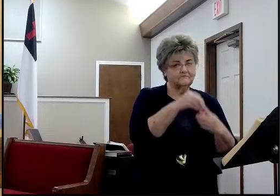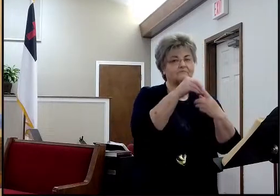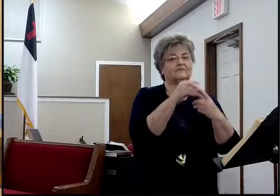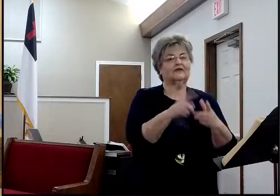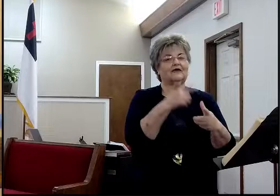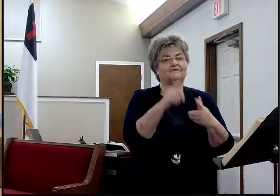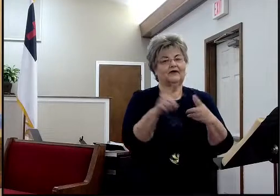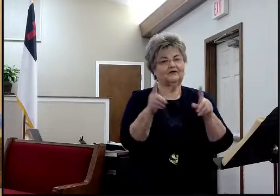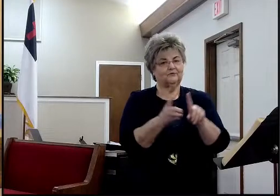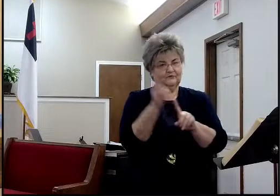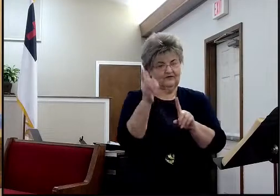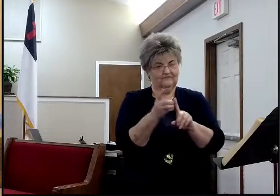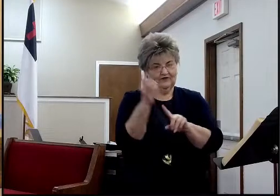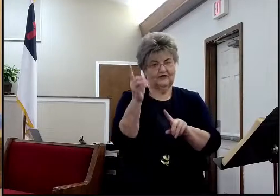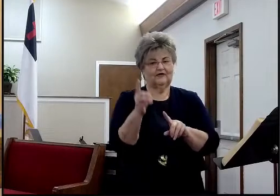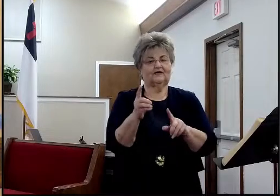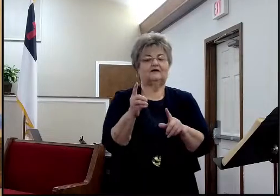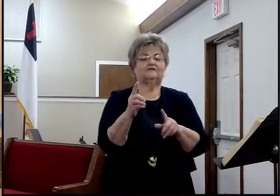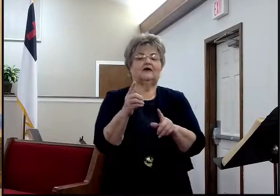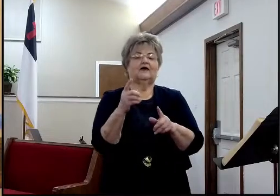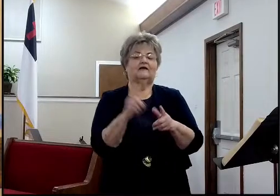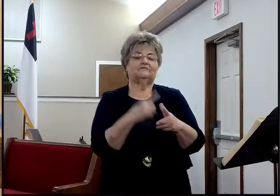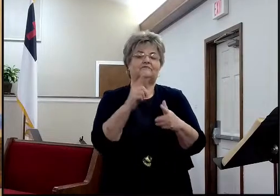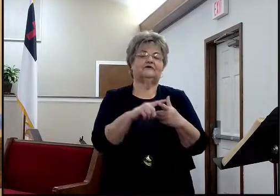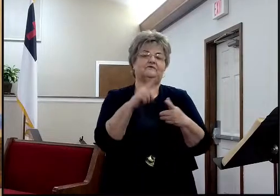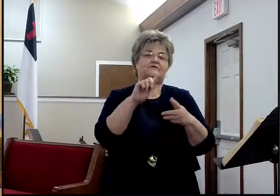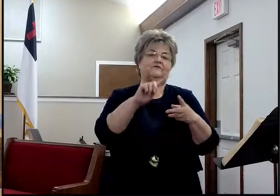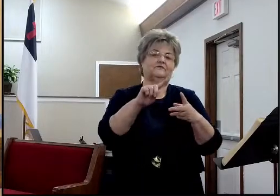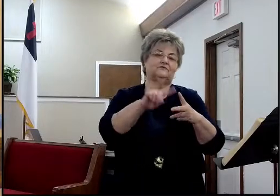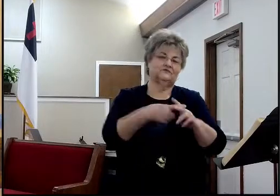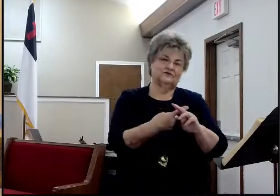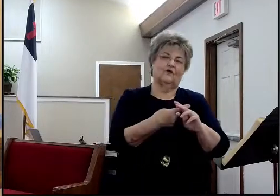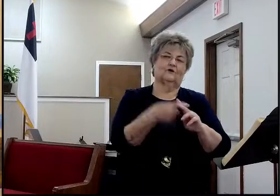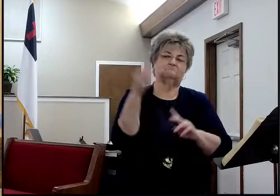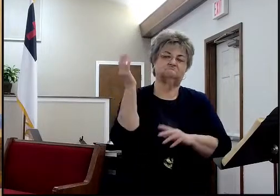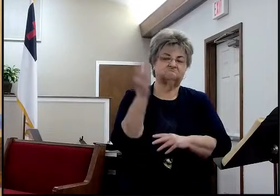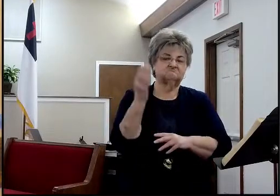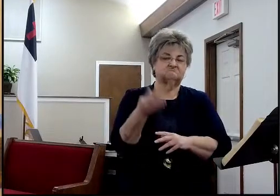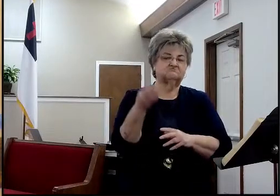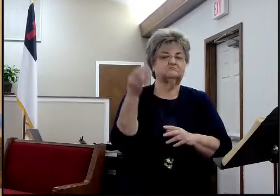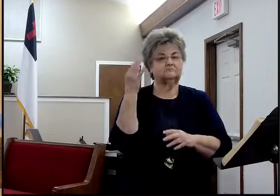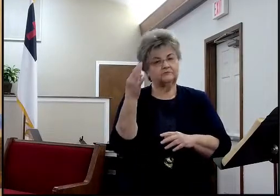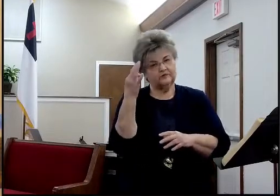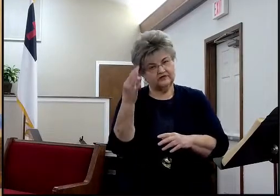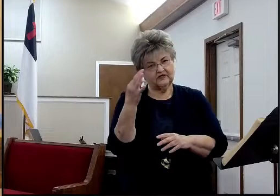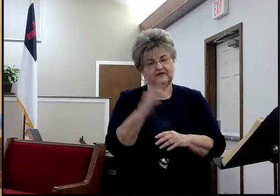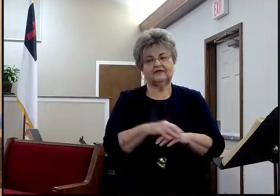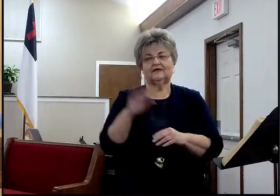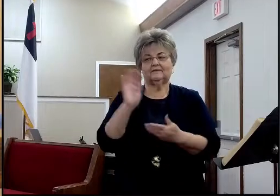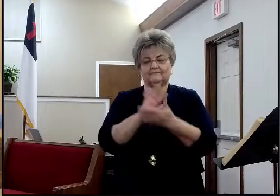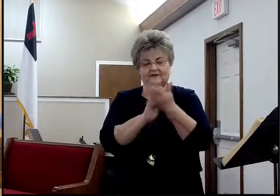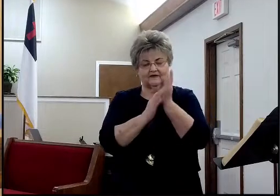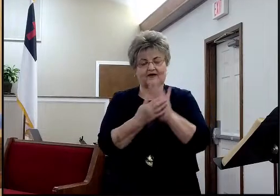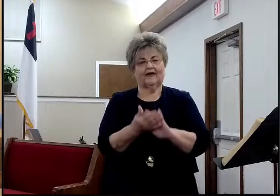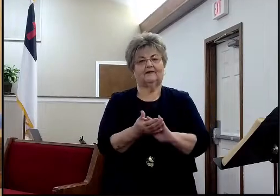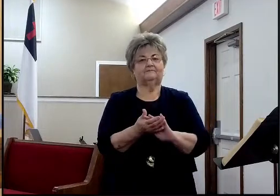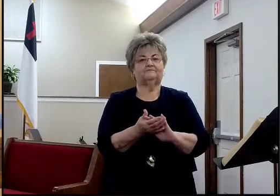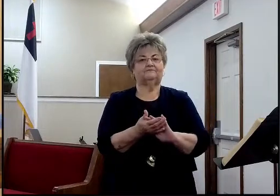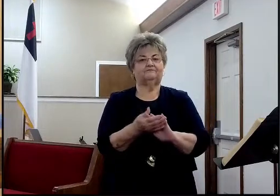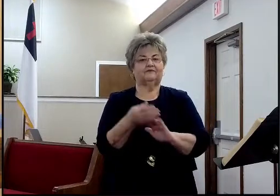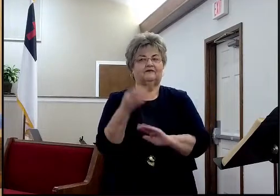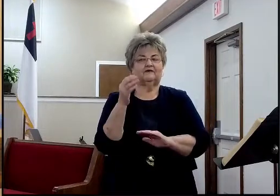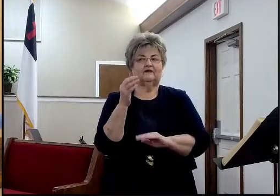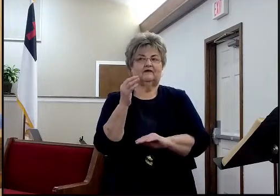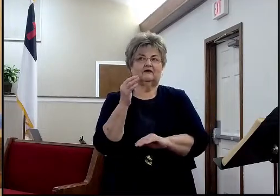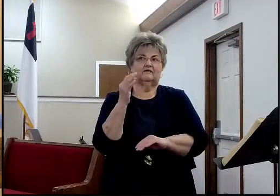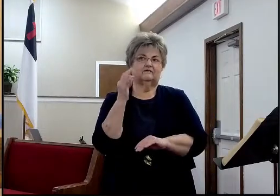tend to be a little bit more expositional most of the time. And I've turned into an expositional preacher just by nature of the fact that I preach three times a week.